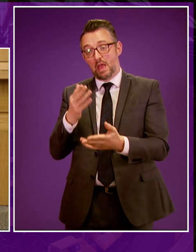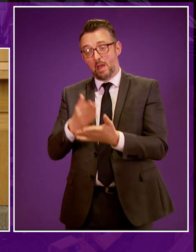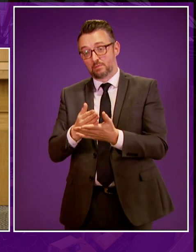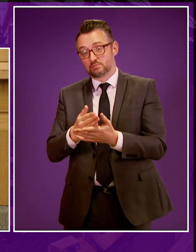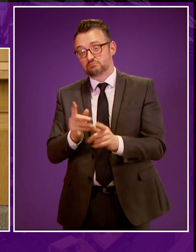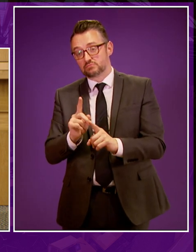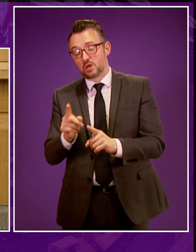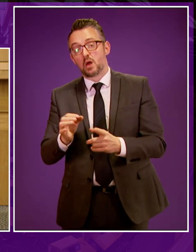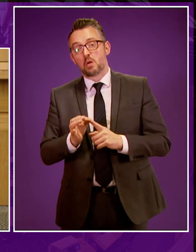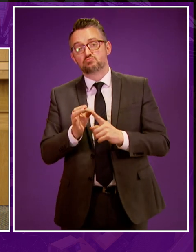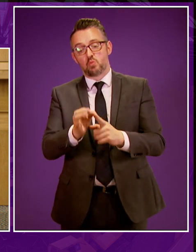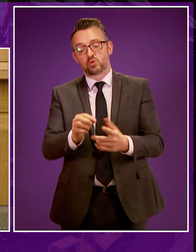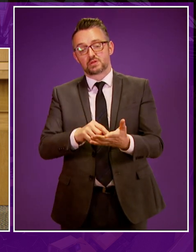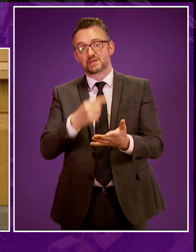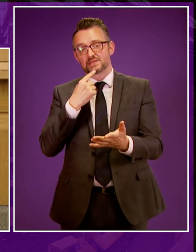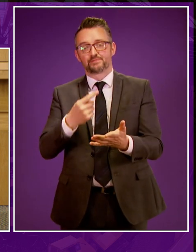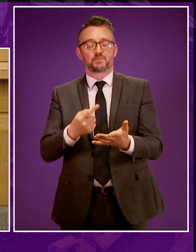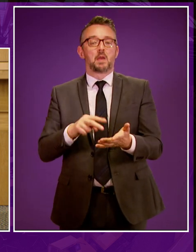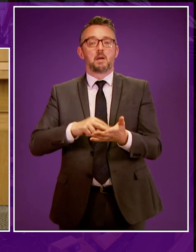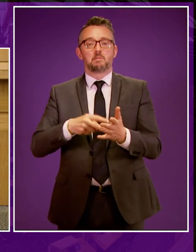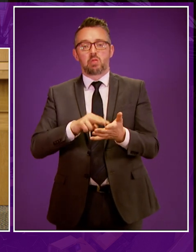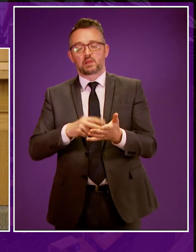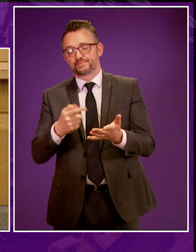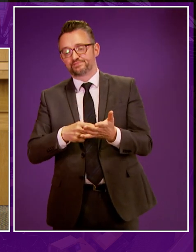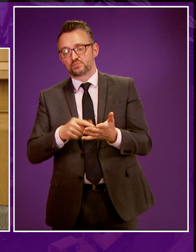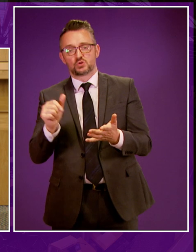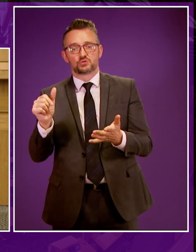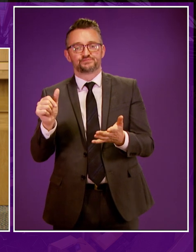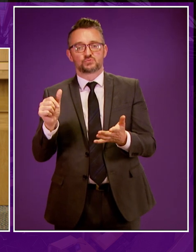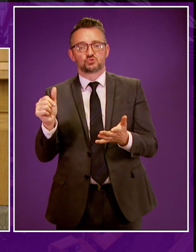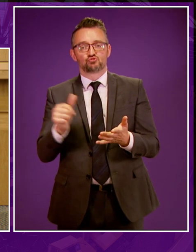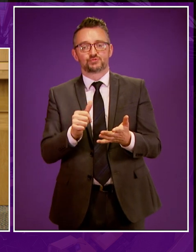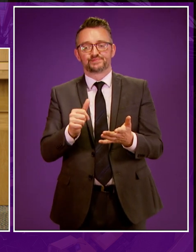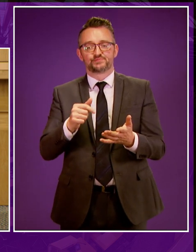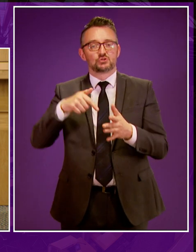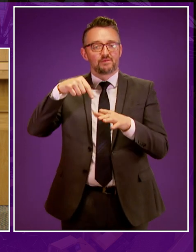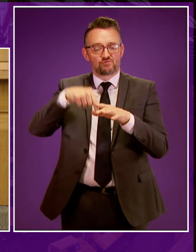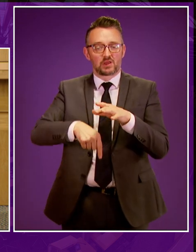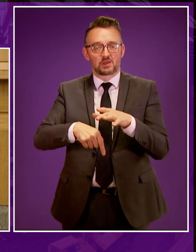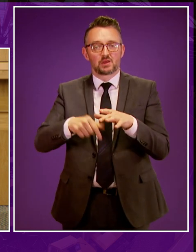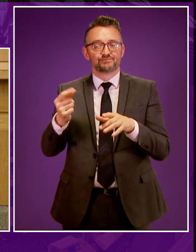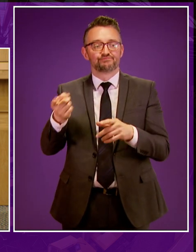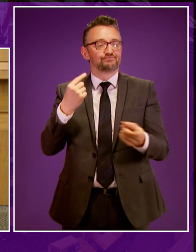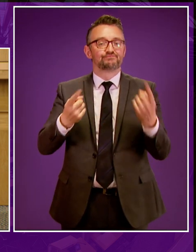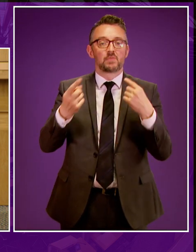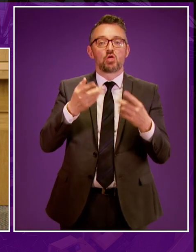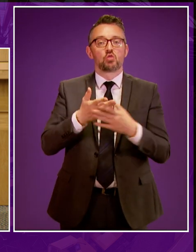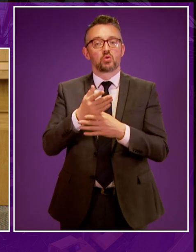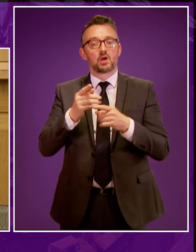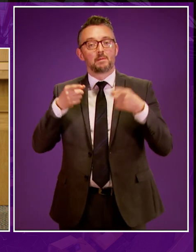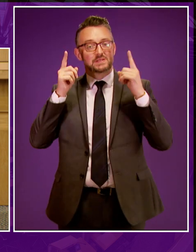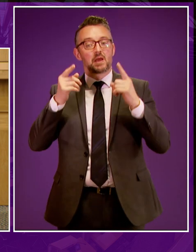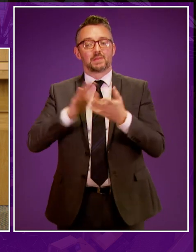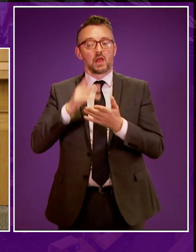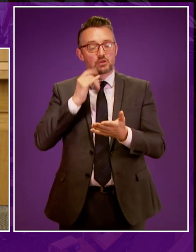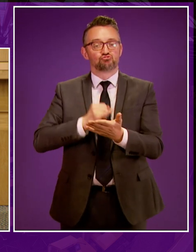is. The current proposals use the planning powers to ensure any applications for unconventional oil and gas exploration are called in by ministers and will be